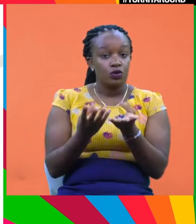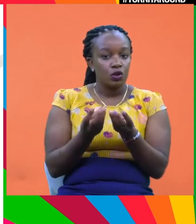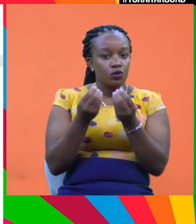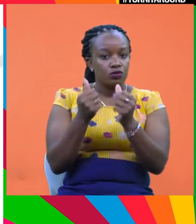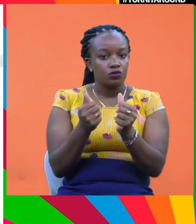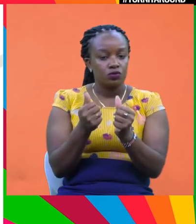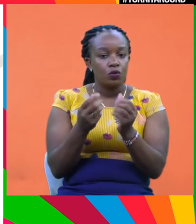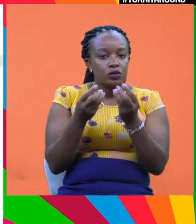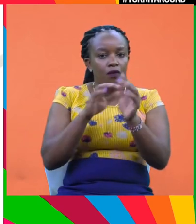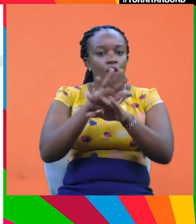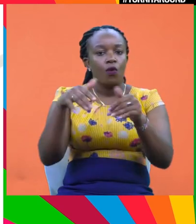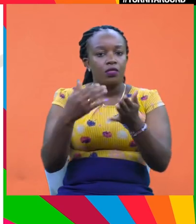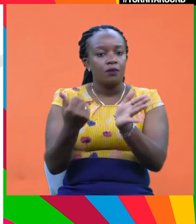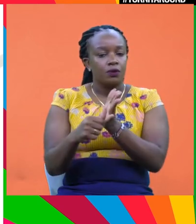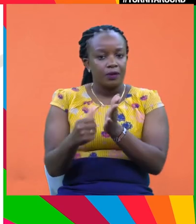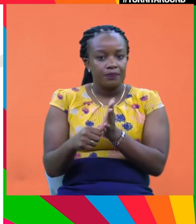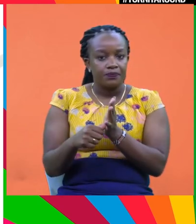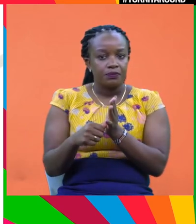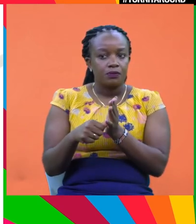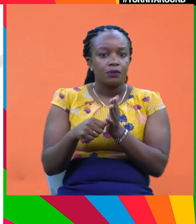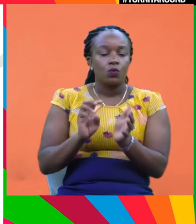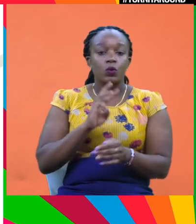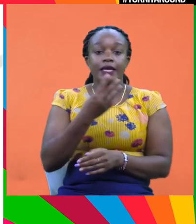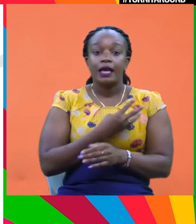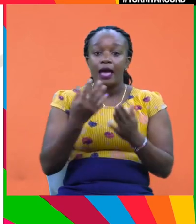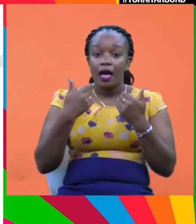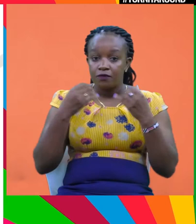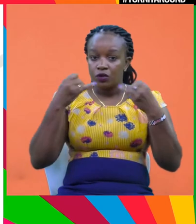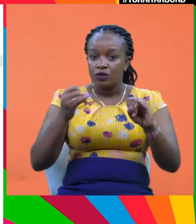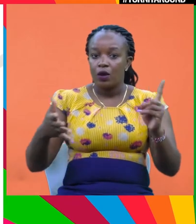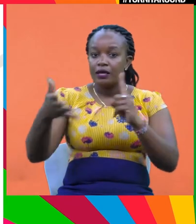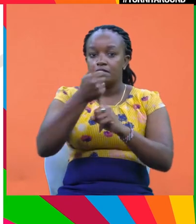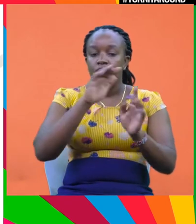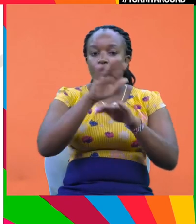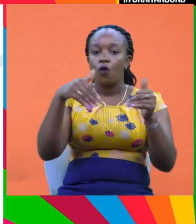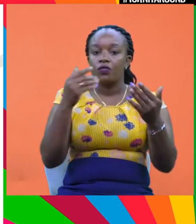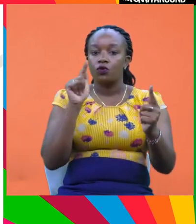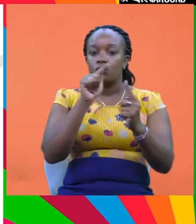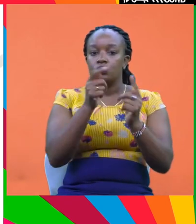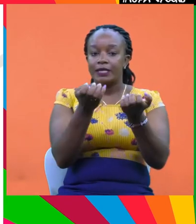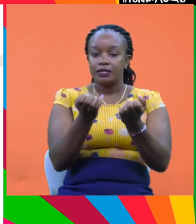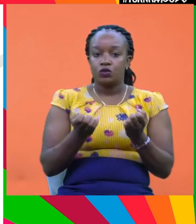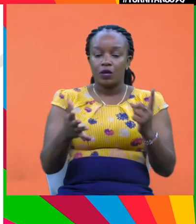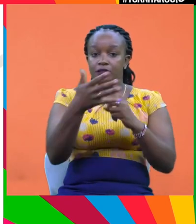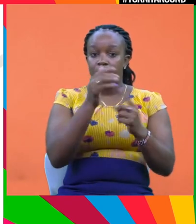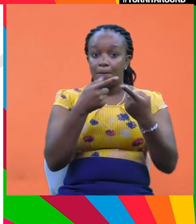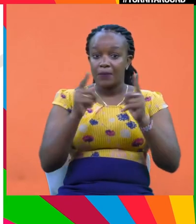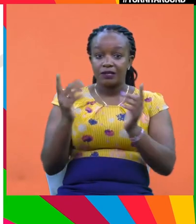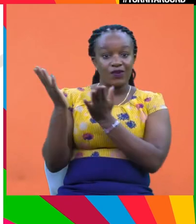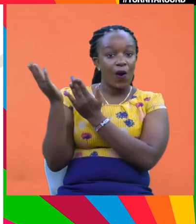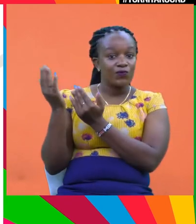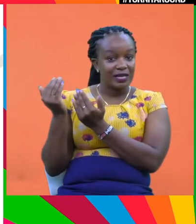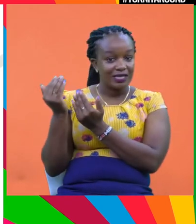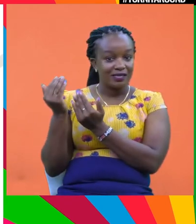in order to address these problems, we will probably never be able to achieve the goals that we need to achieve. But